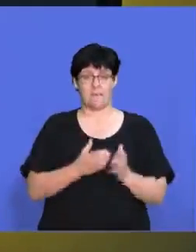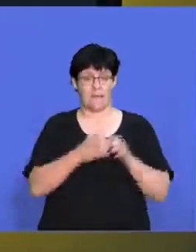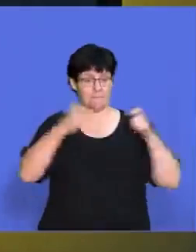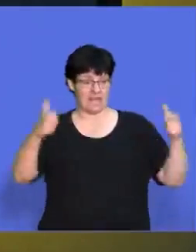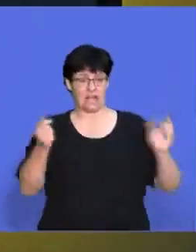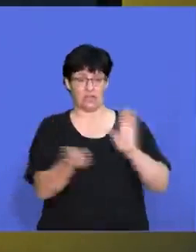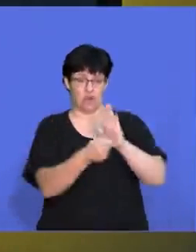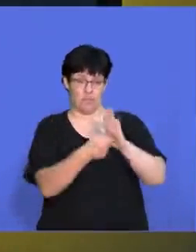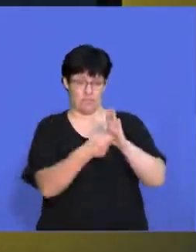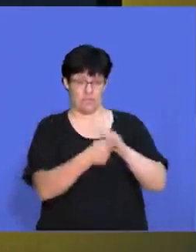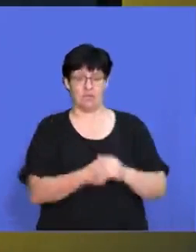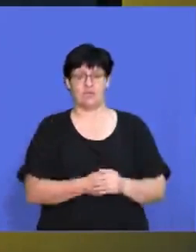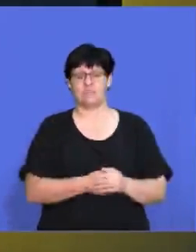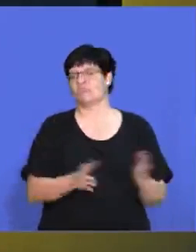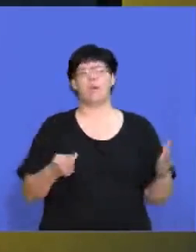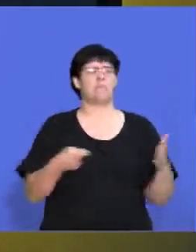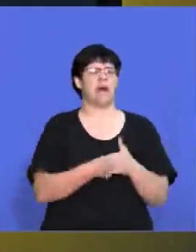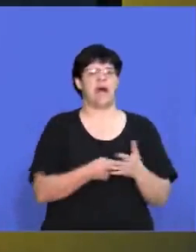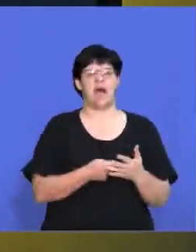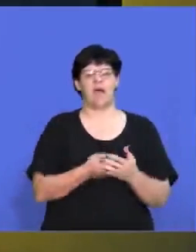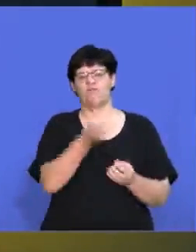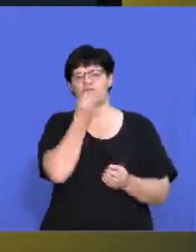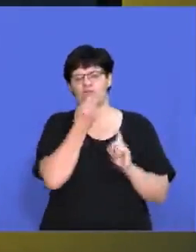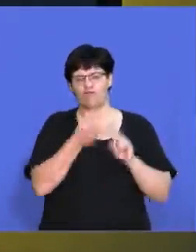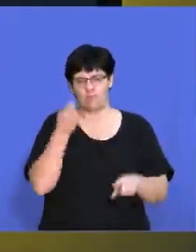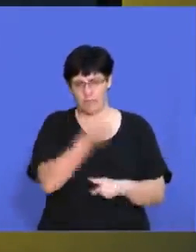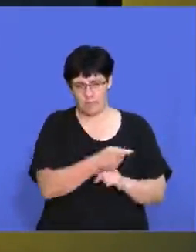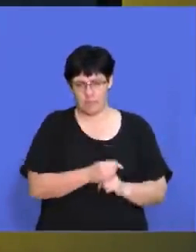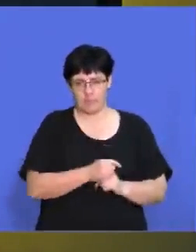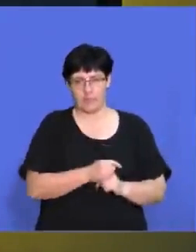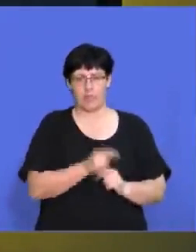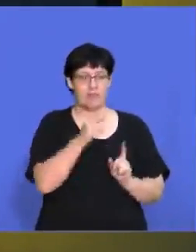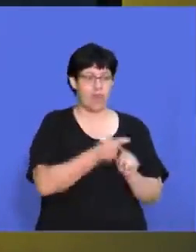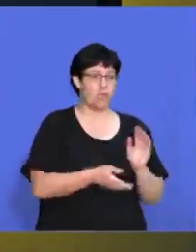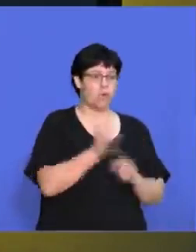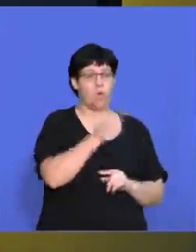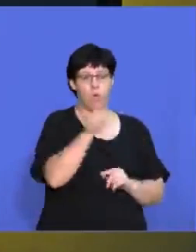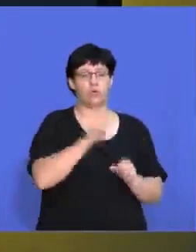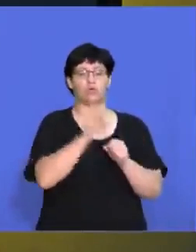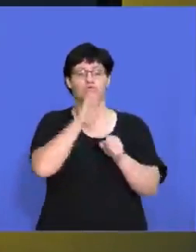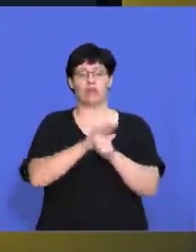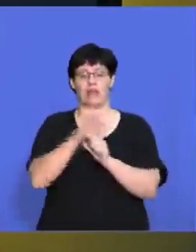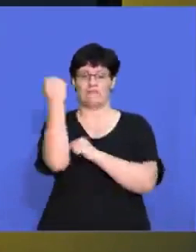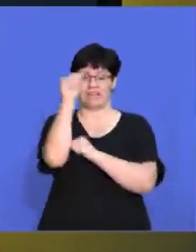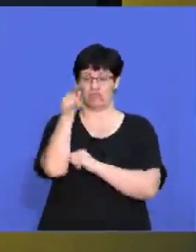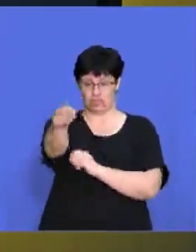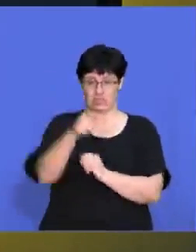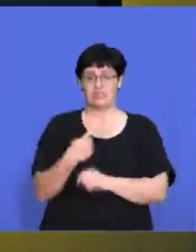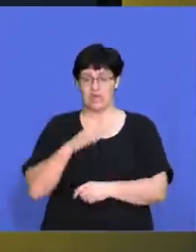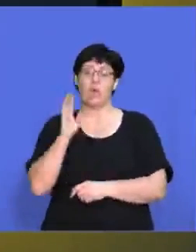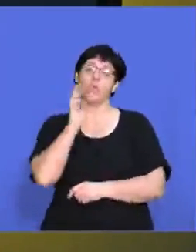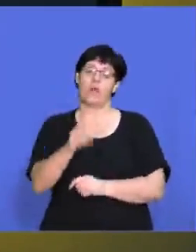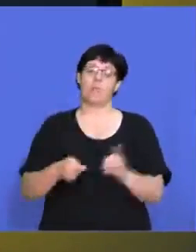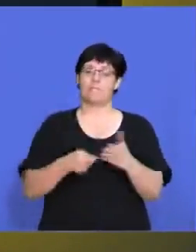where you buy your groceries from, and they had to go to this cold drink manufacturer and say, right, we are going to buy